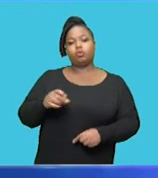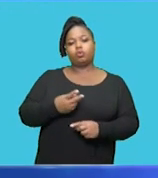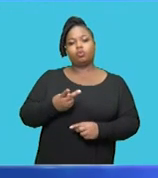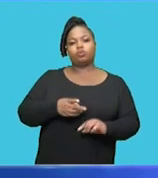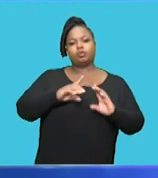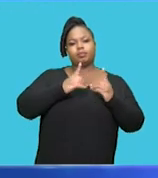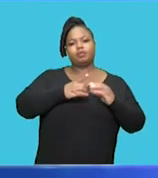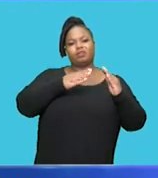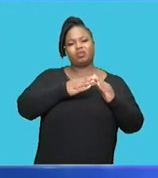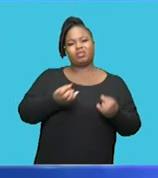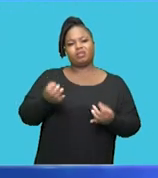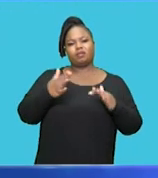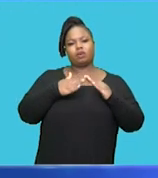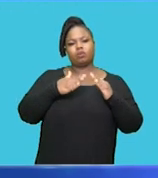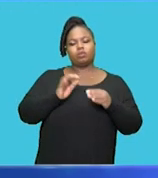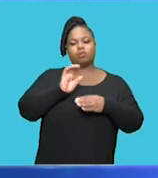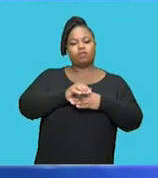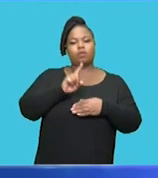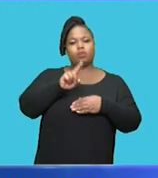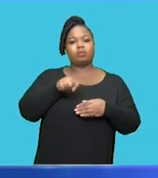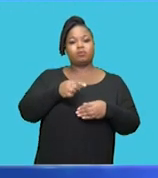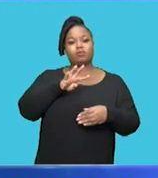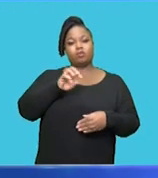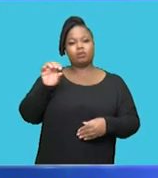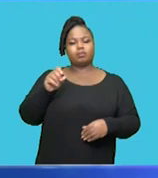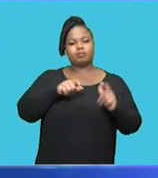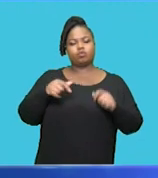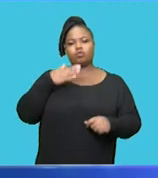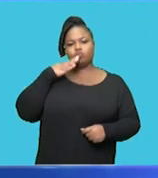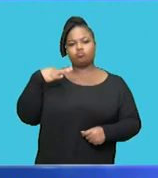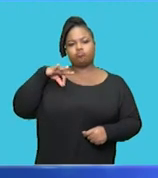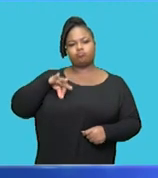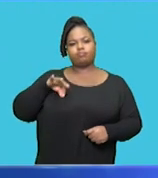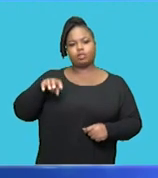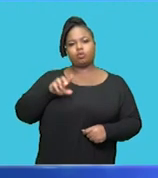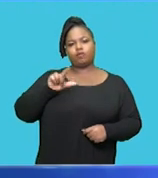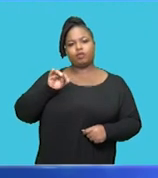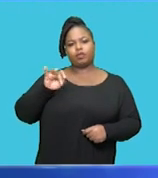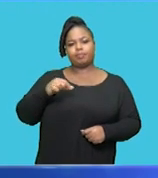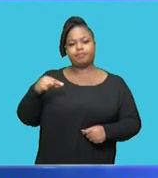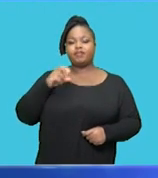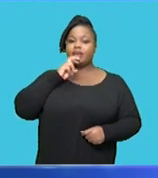Beza kubbe nige zela nge zindlu ez nga pezu lukwa makulu amane kubak pamli abafanele gleyo elu fereng kulistan